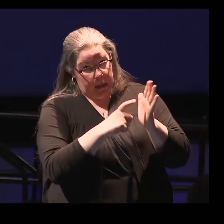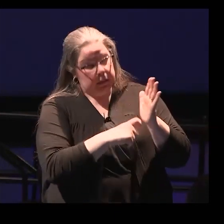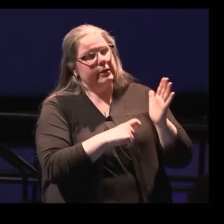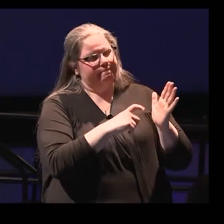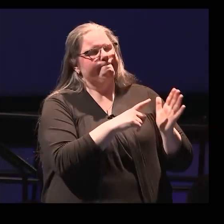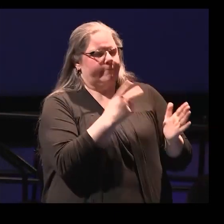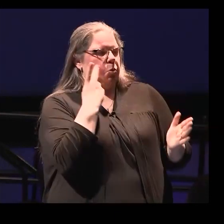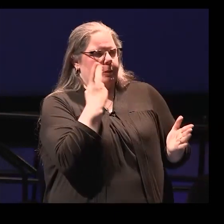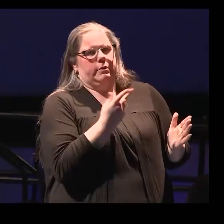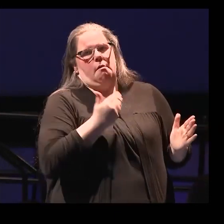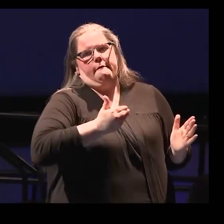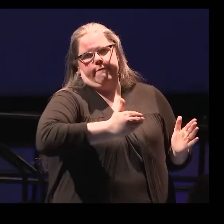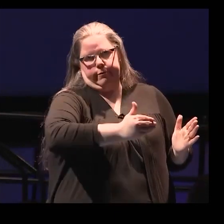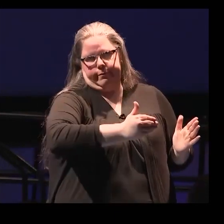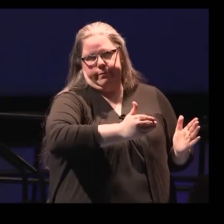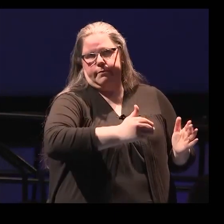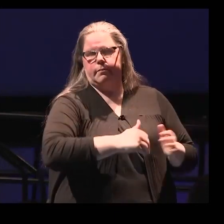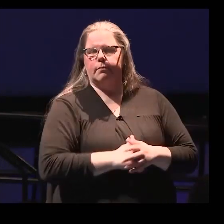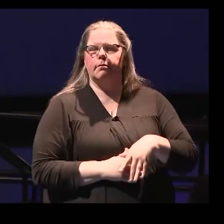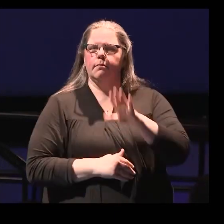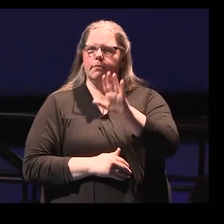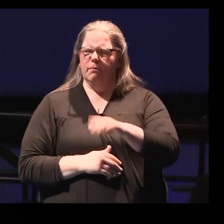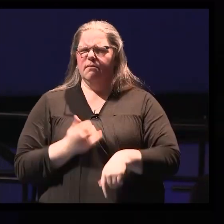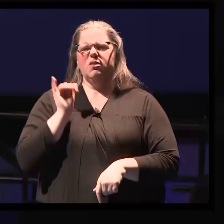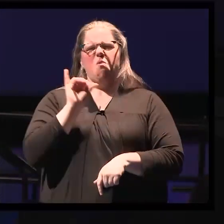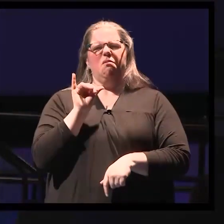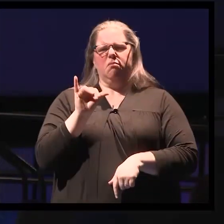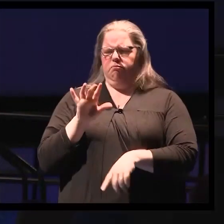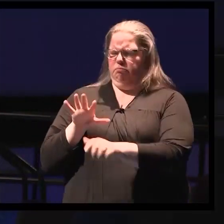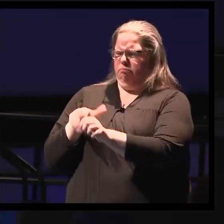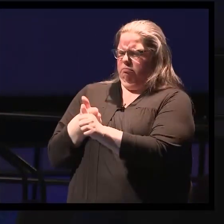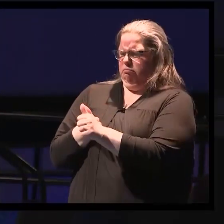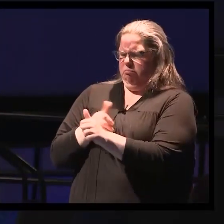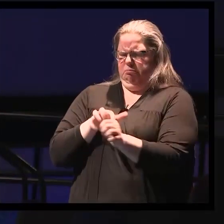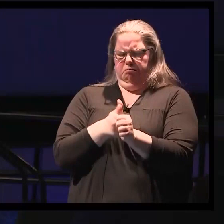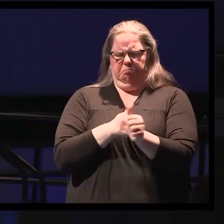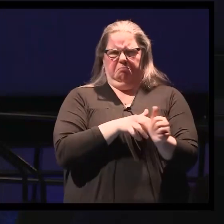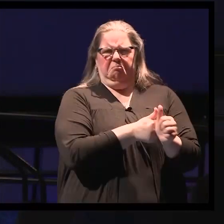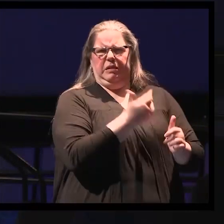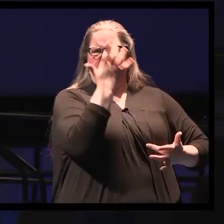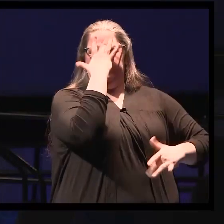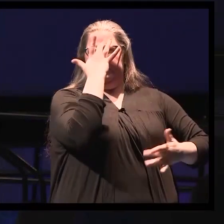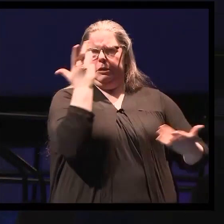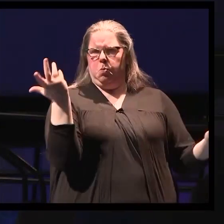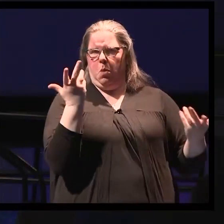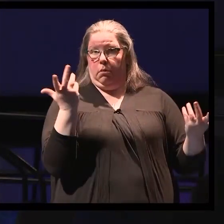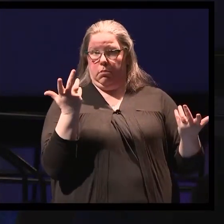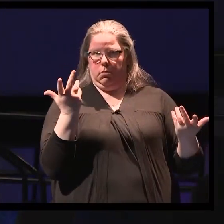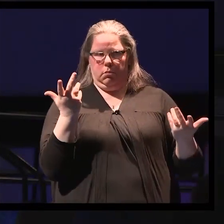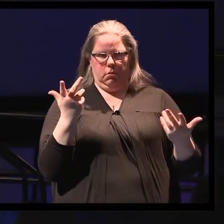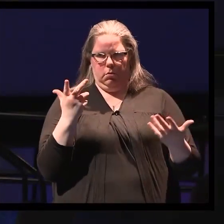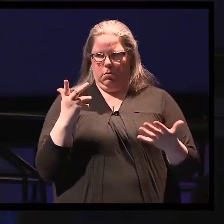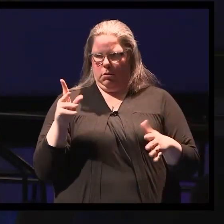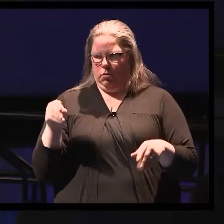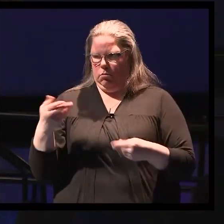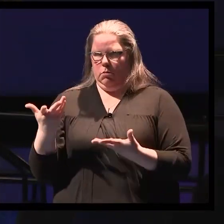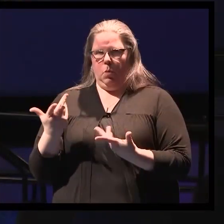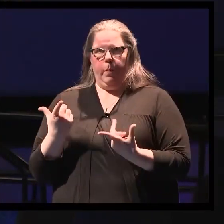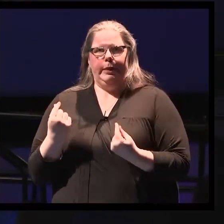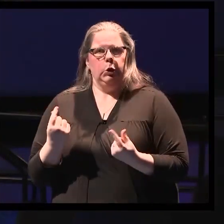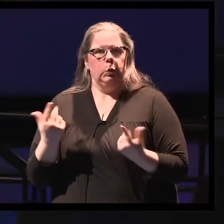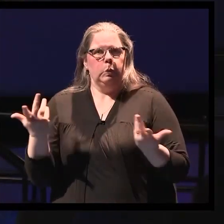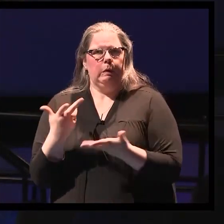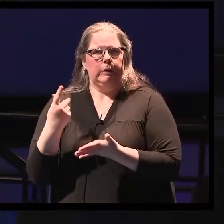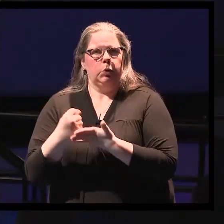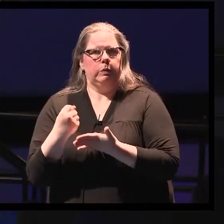So now that we know what the underlying disease is, the question comes about of how do we treat it? And being able to treat